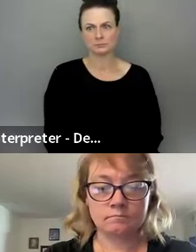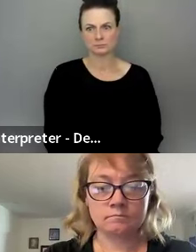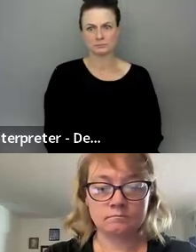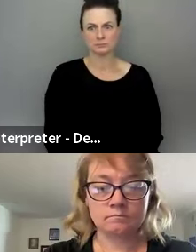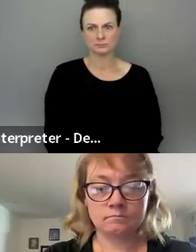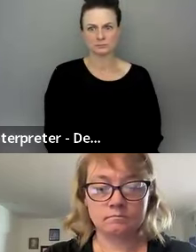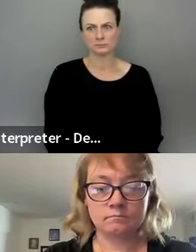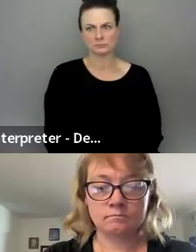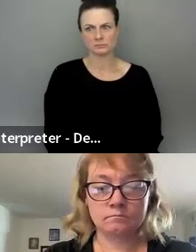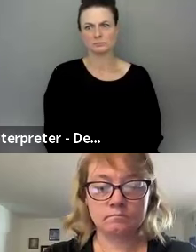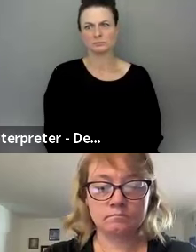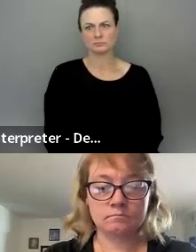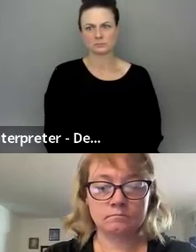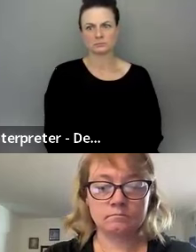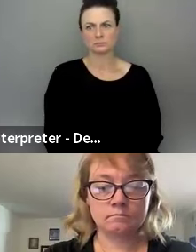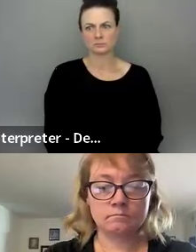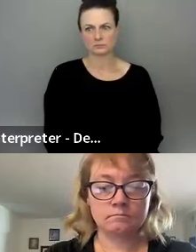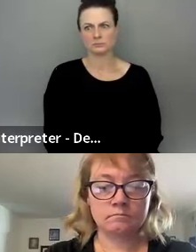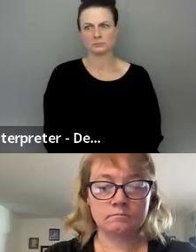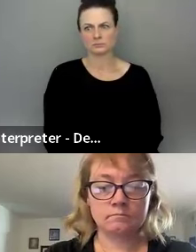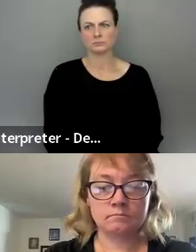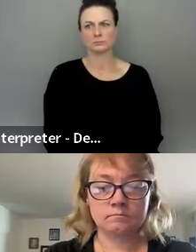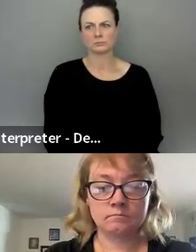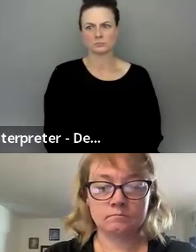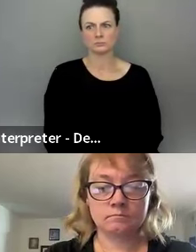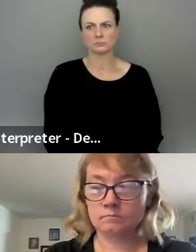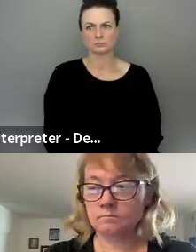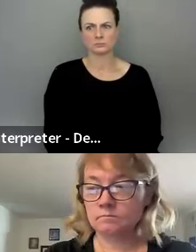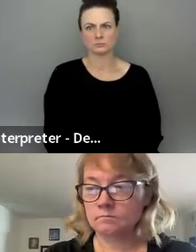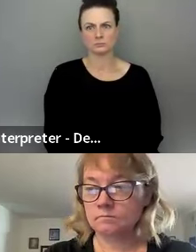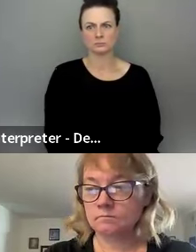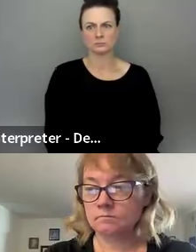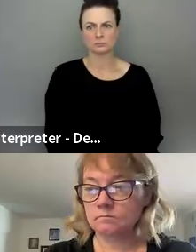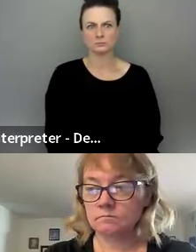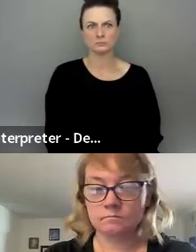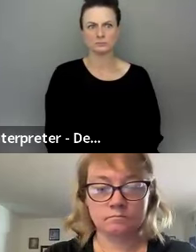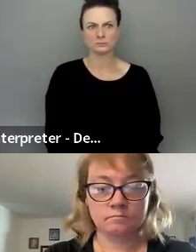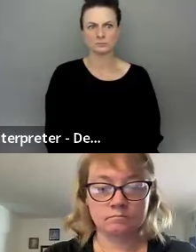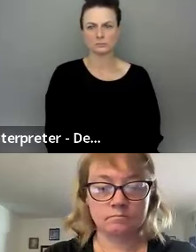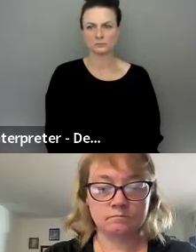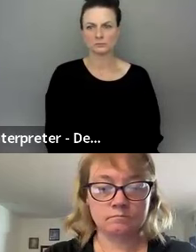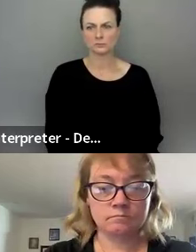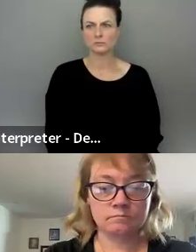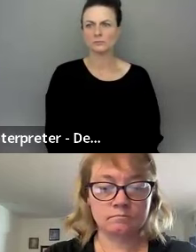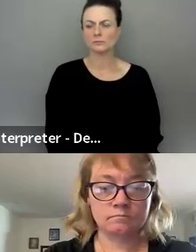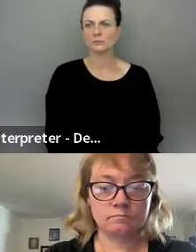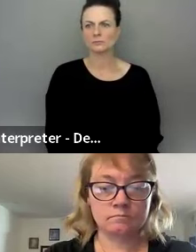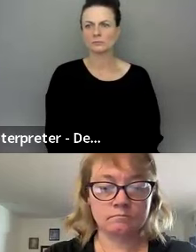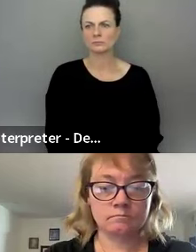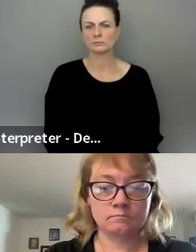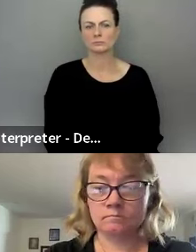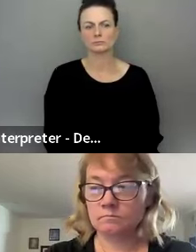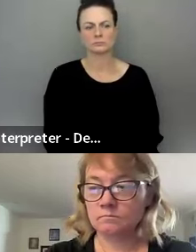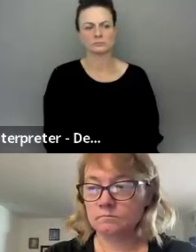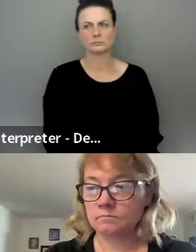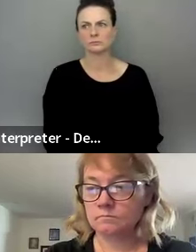captions on screen, not on the app. But like, if that works, that should be part of the best practices because we were always struggling